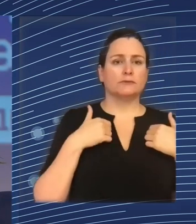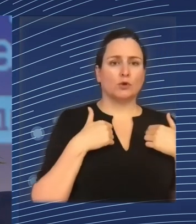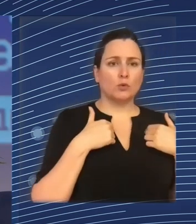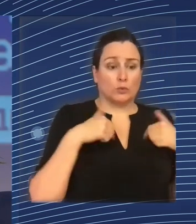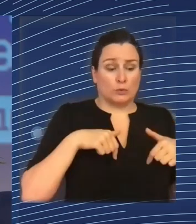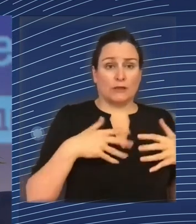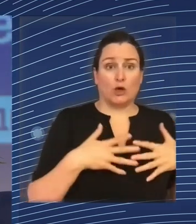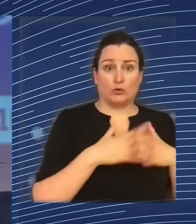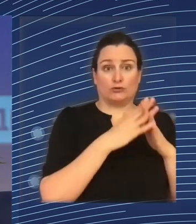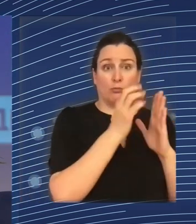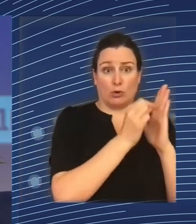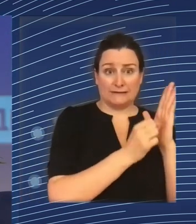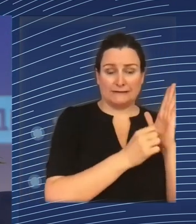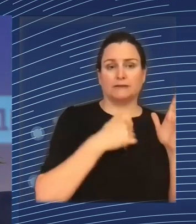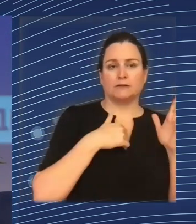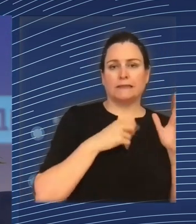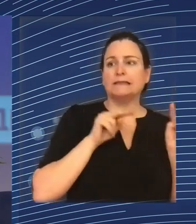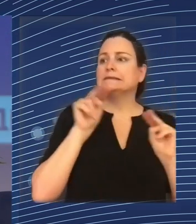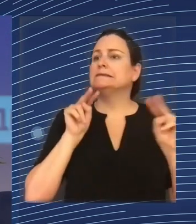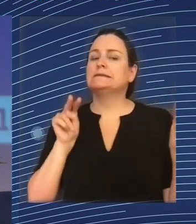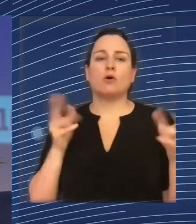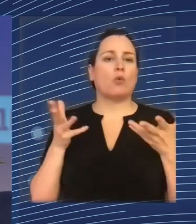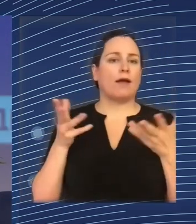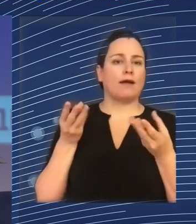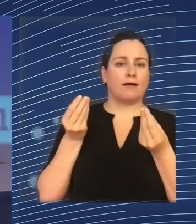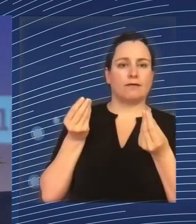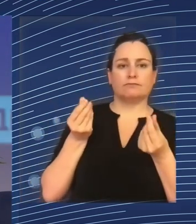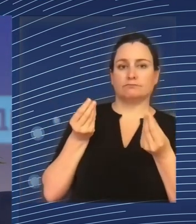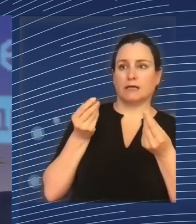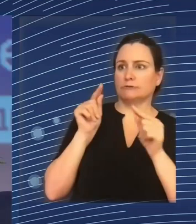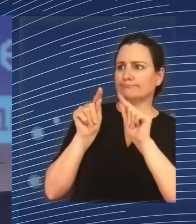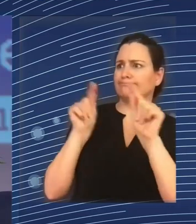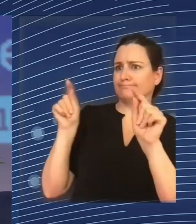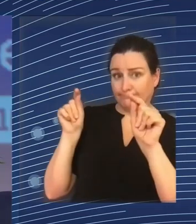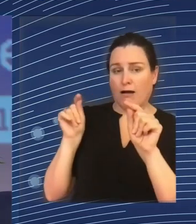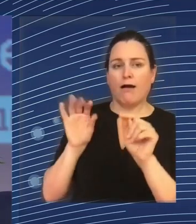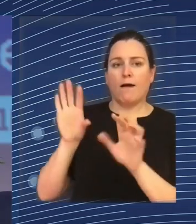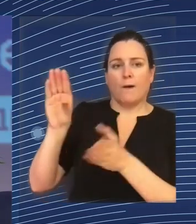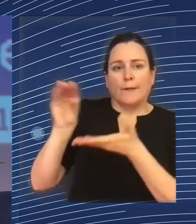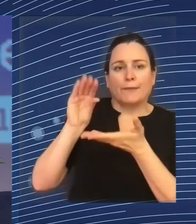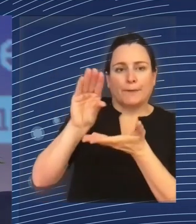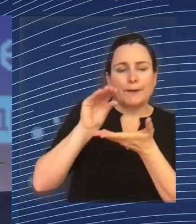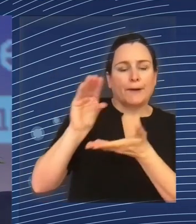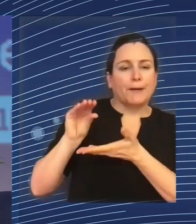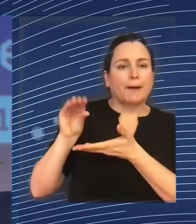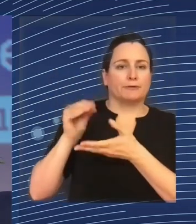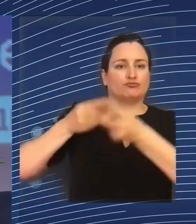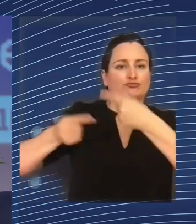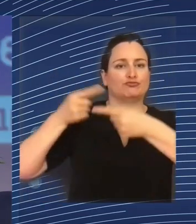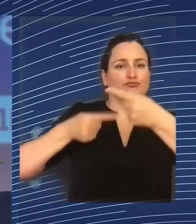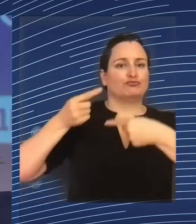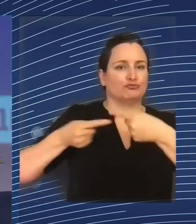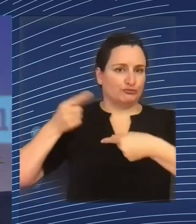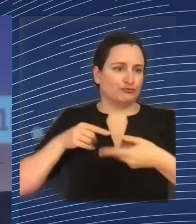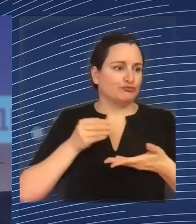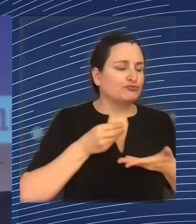are, it is one of the means to help the currently small and medium enterprises. Nevertheless, we hope the step proposal